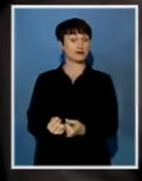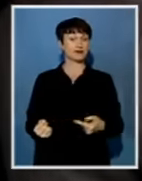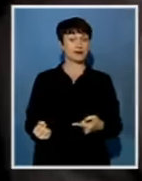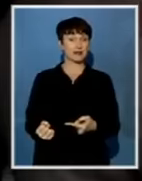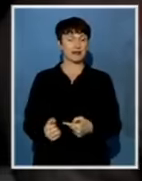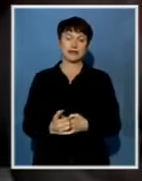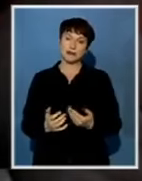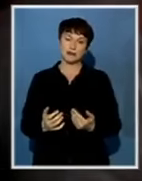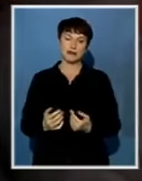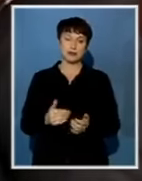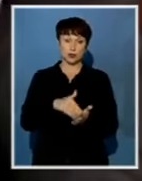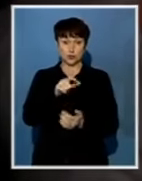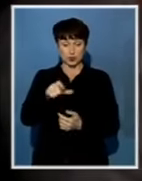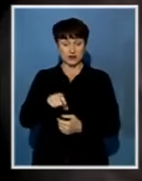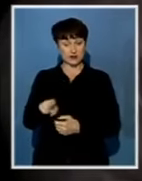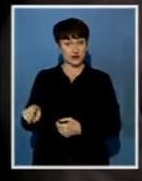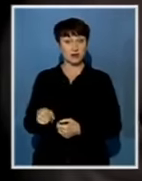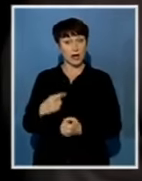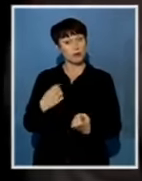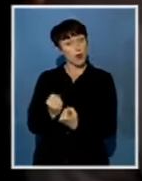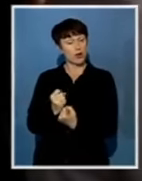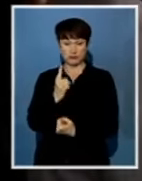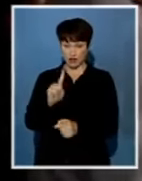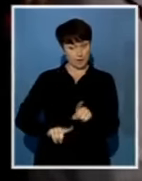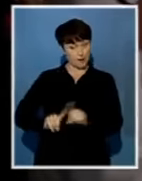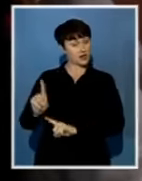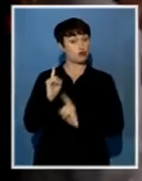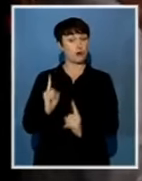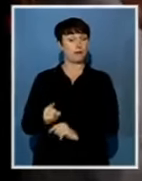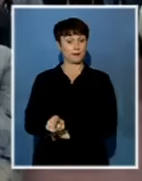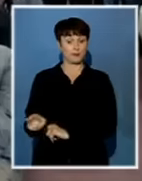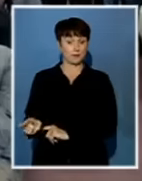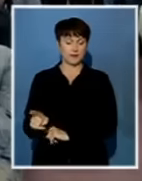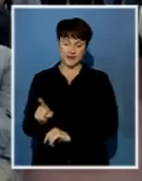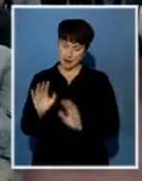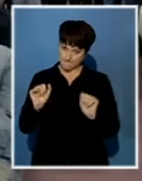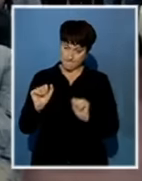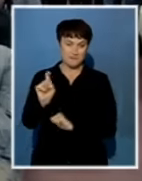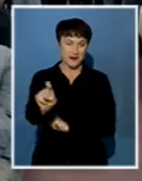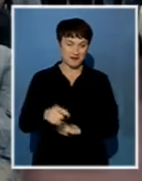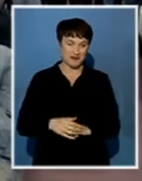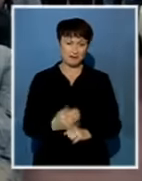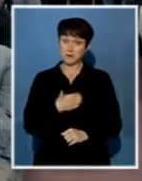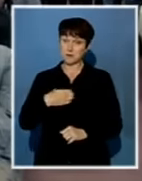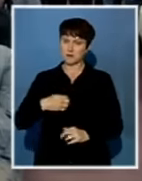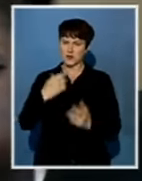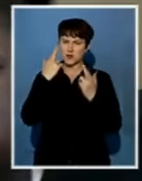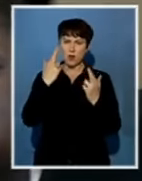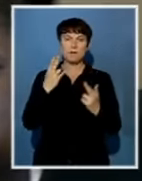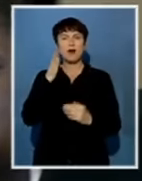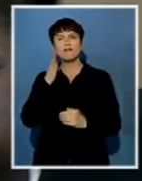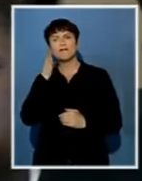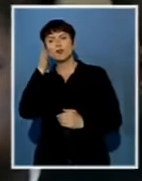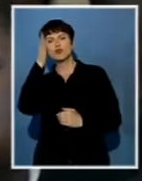the students must pass and be disciplined. The president hopes this will inspire future